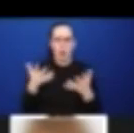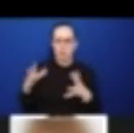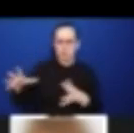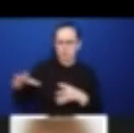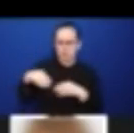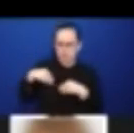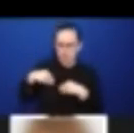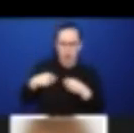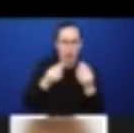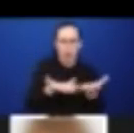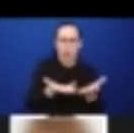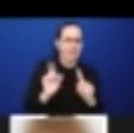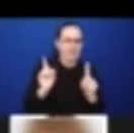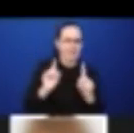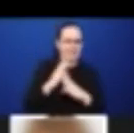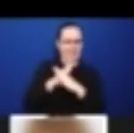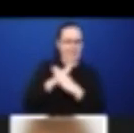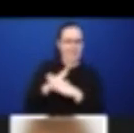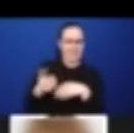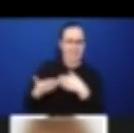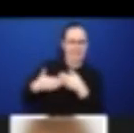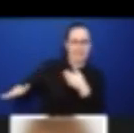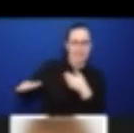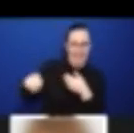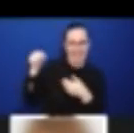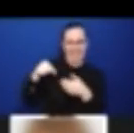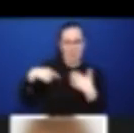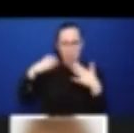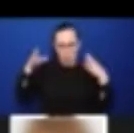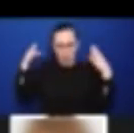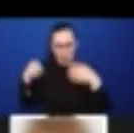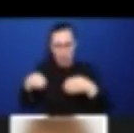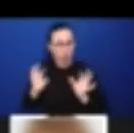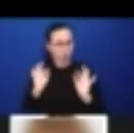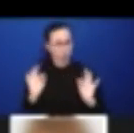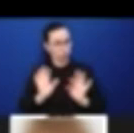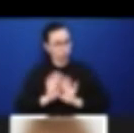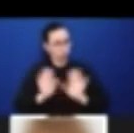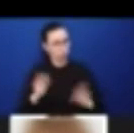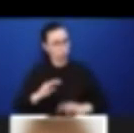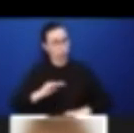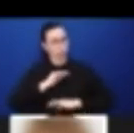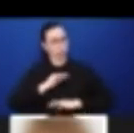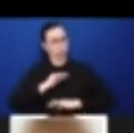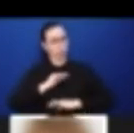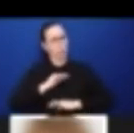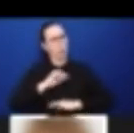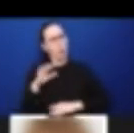acquiring the virus, is that sufficient? Are there, or is there more that's required?